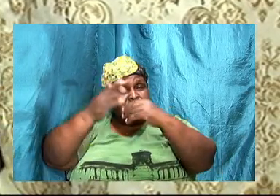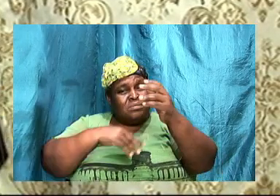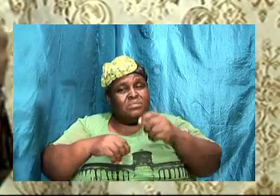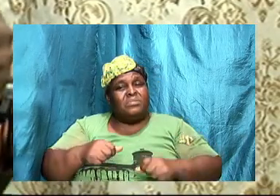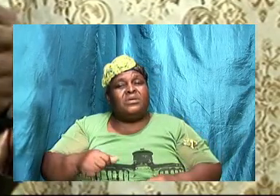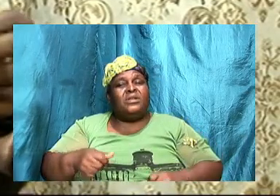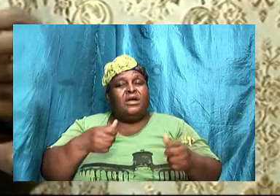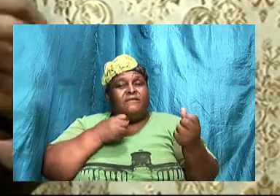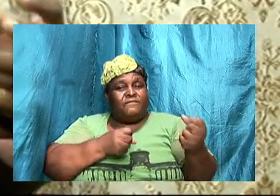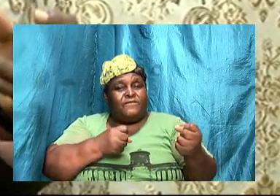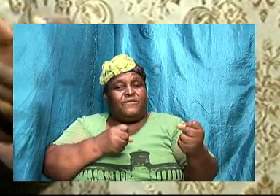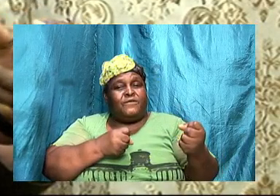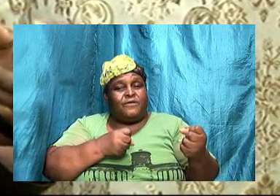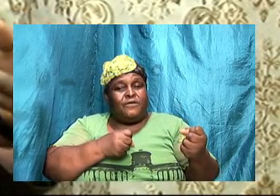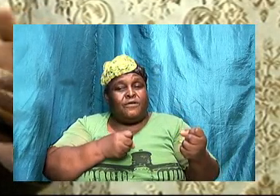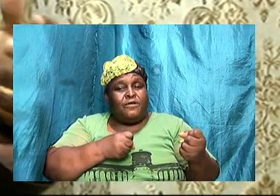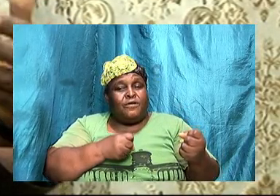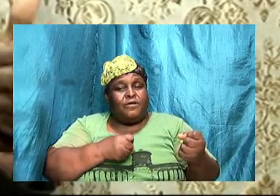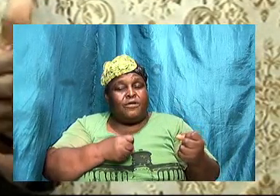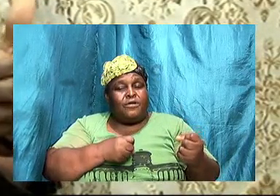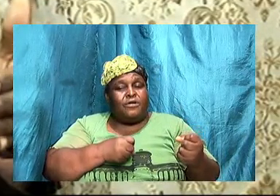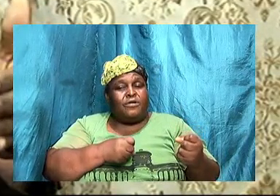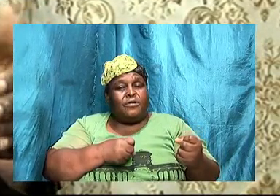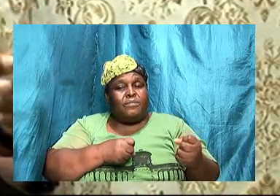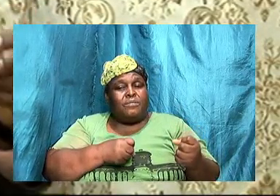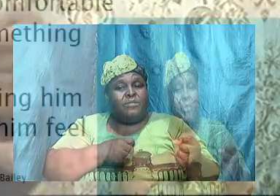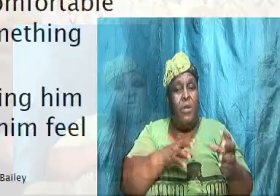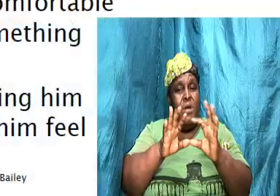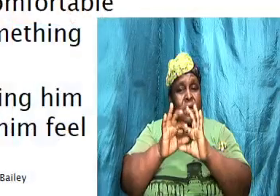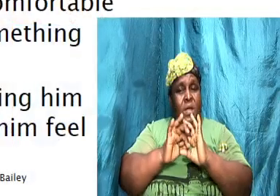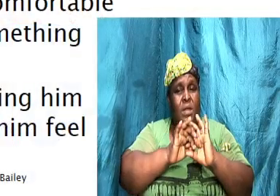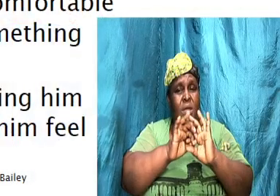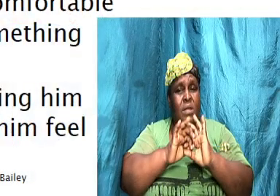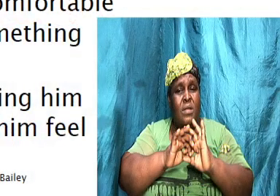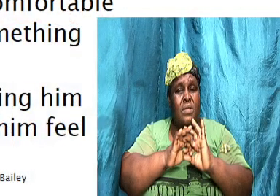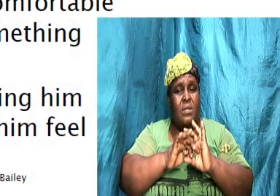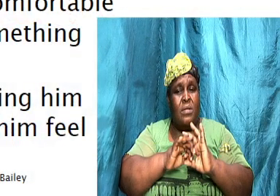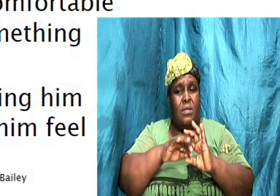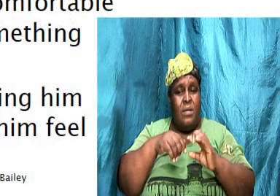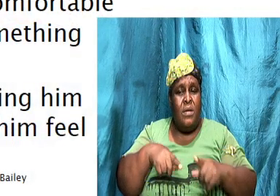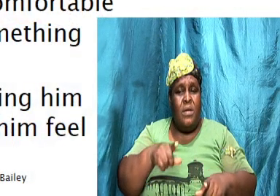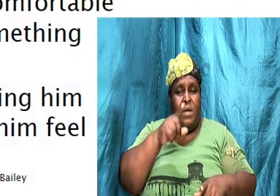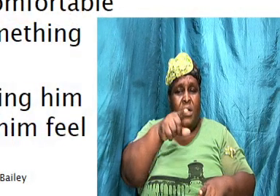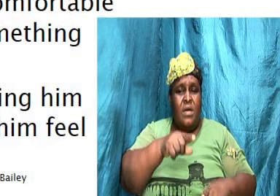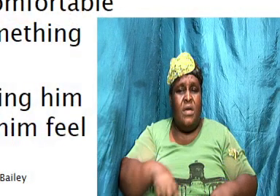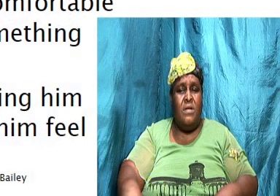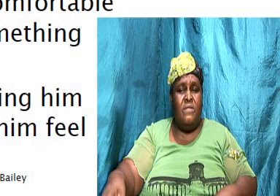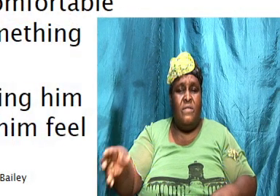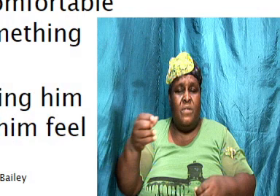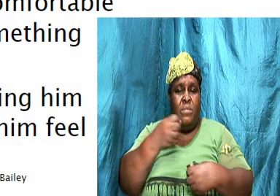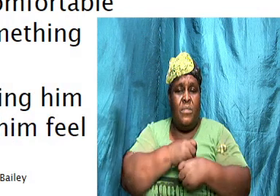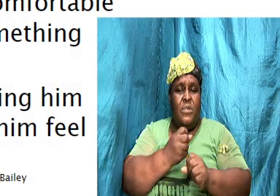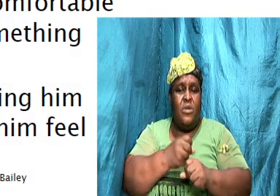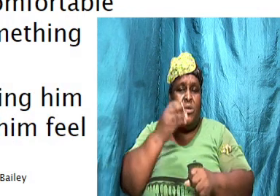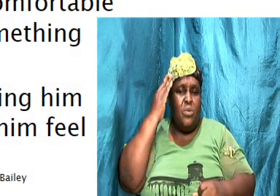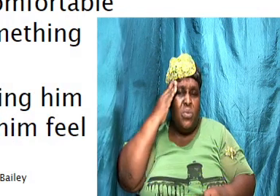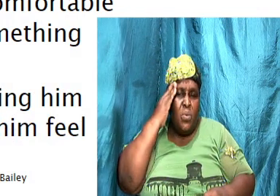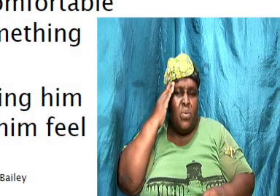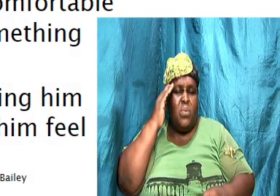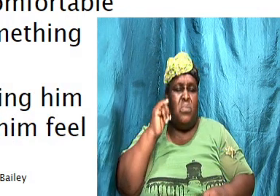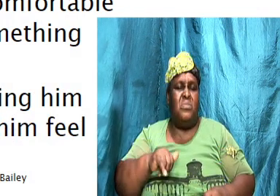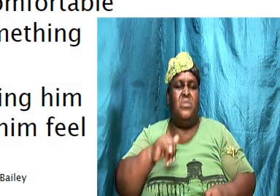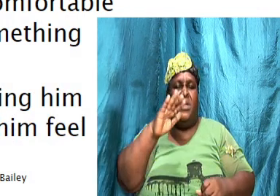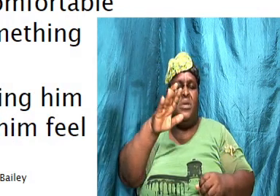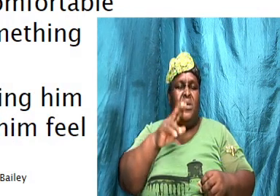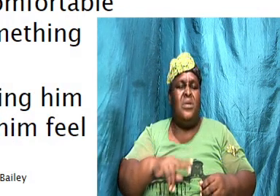have to start recognizing non-verbal or verbal cues that let you know your partner is upset get to